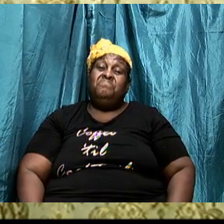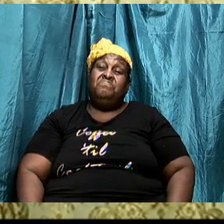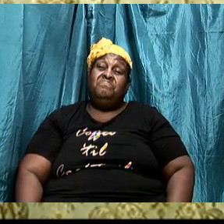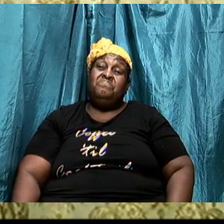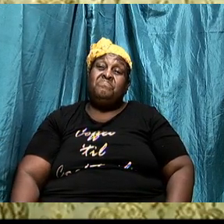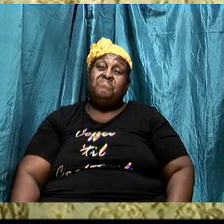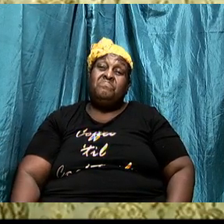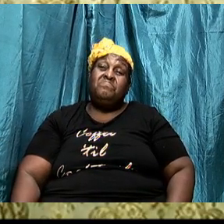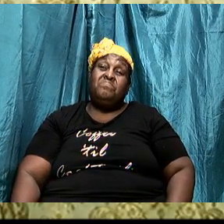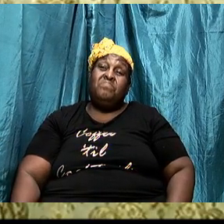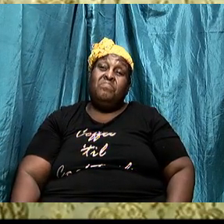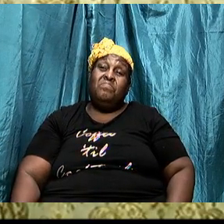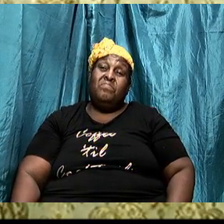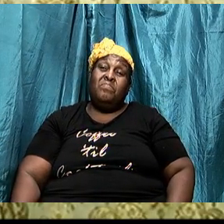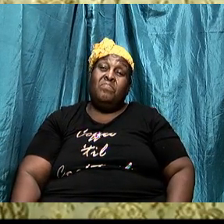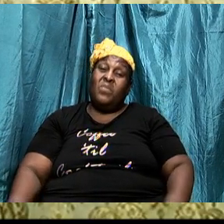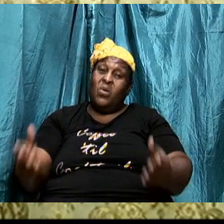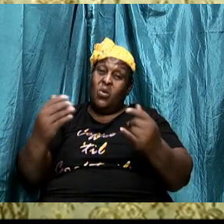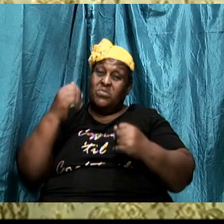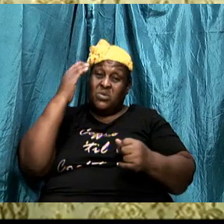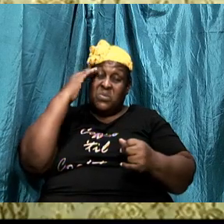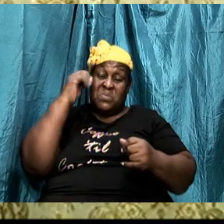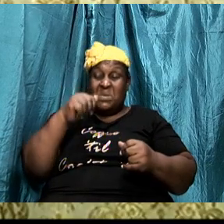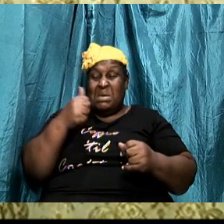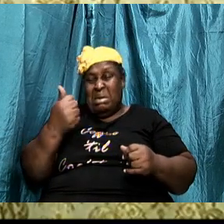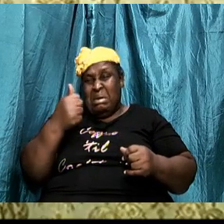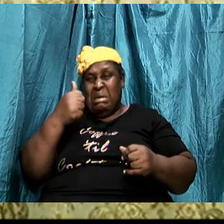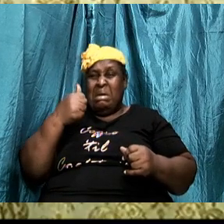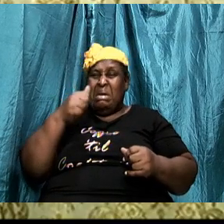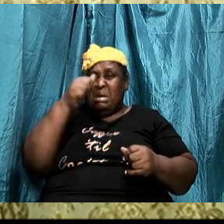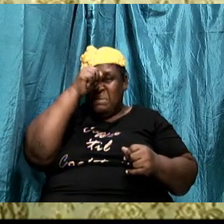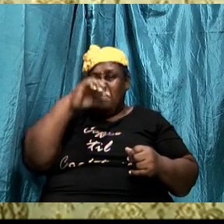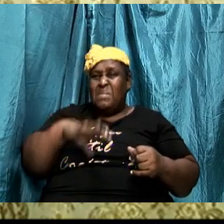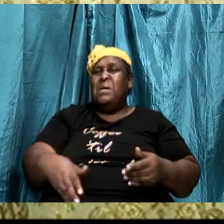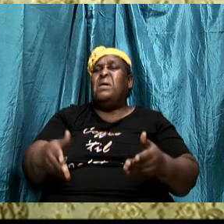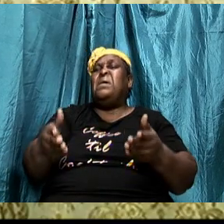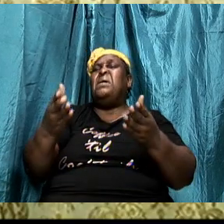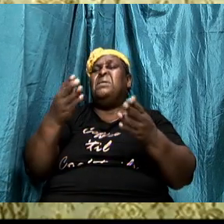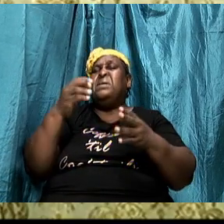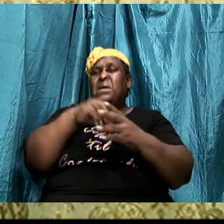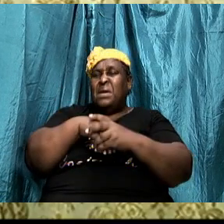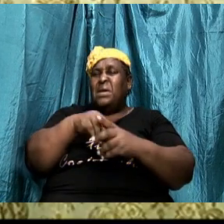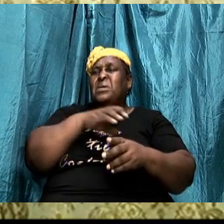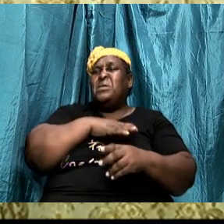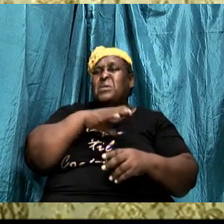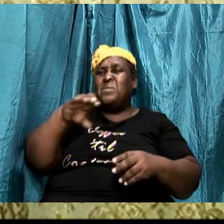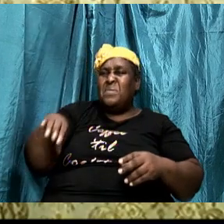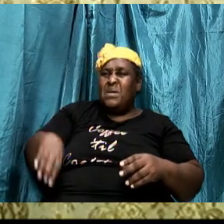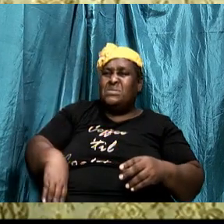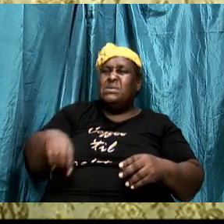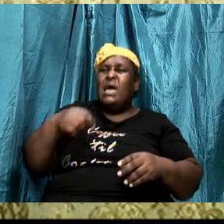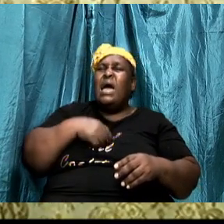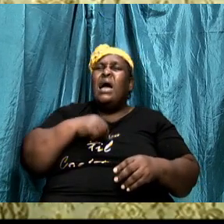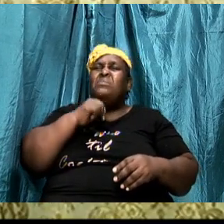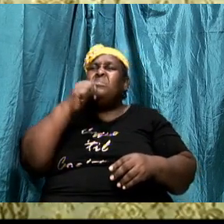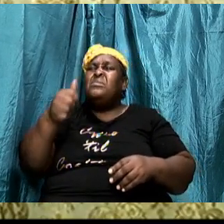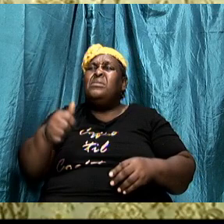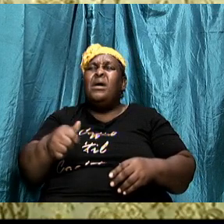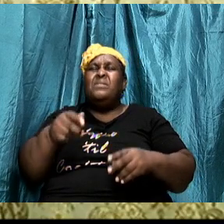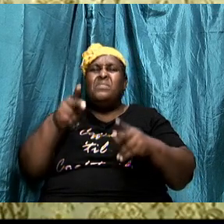but I have come to know that any man being Christ who am I I am not the one I was